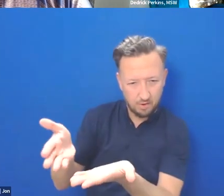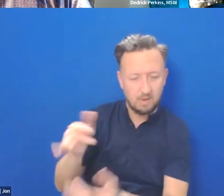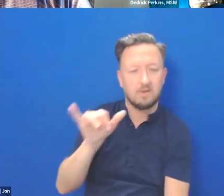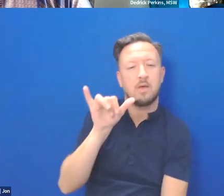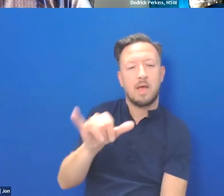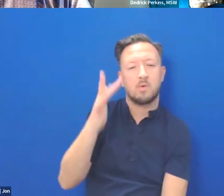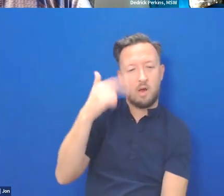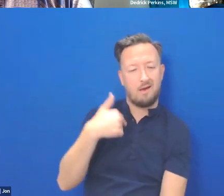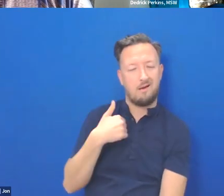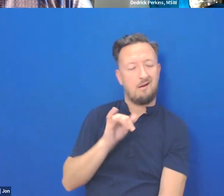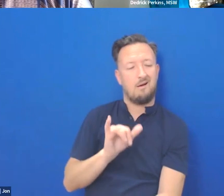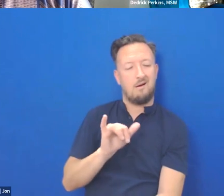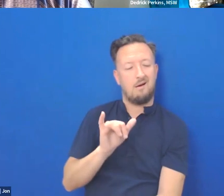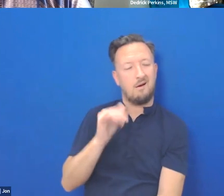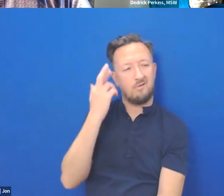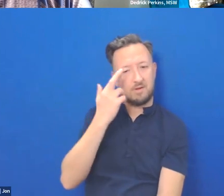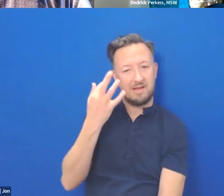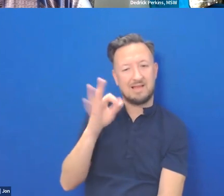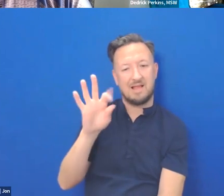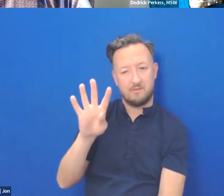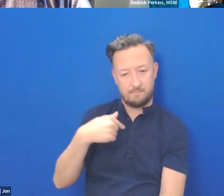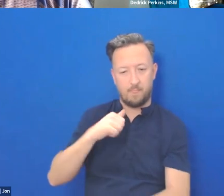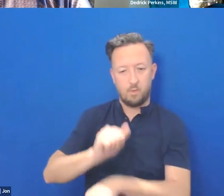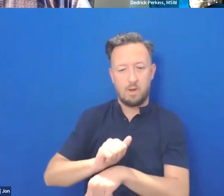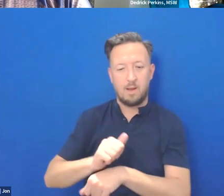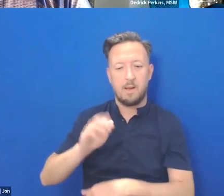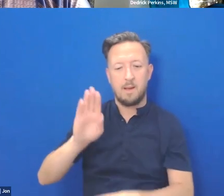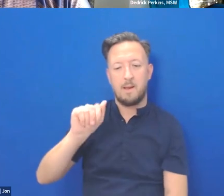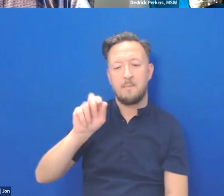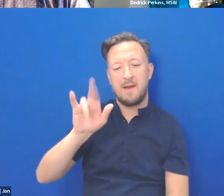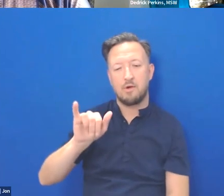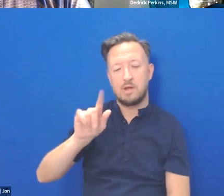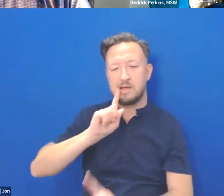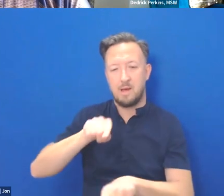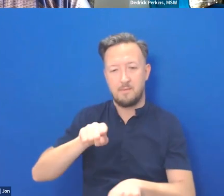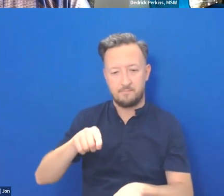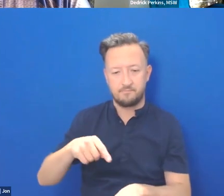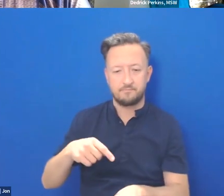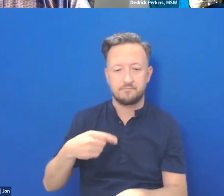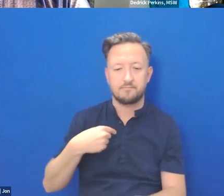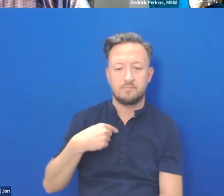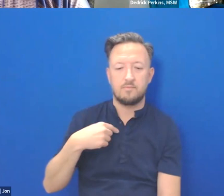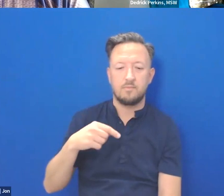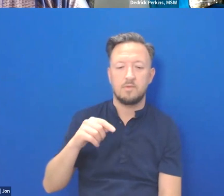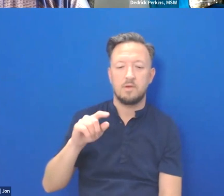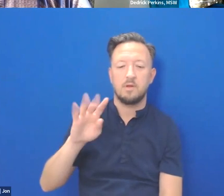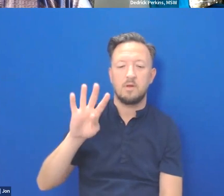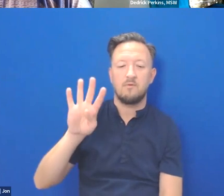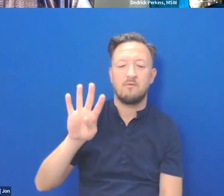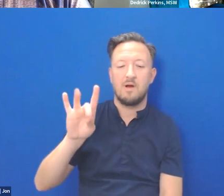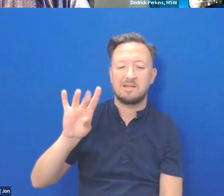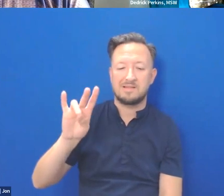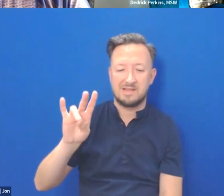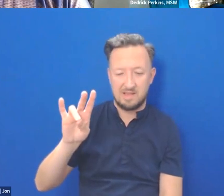realization in 1994. I was a battery commander, a captain in charge. My command was Charlie Battery, 1st of the 487 Field Artillery,